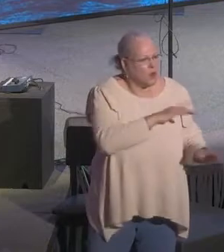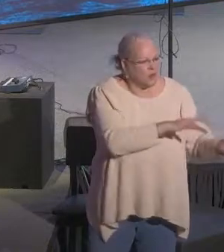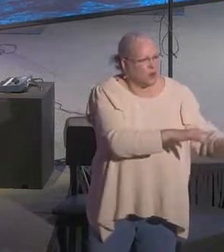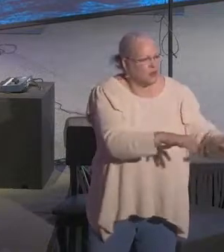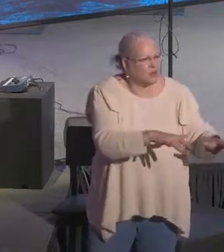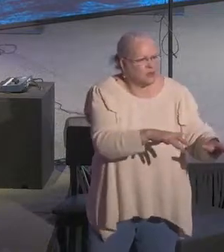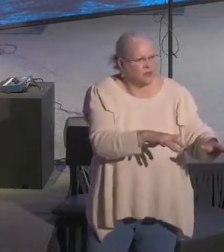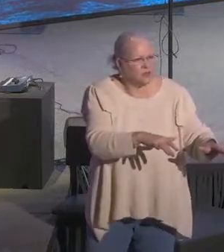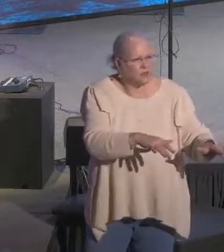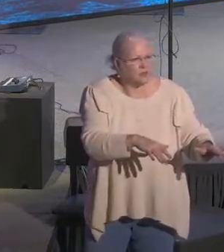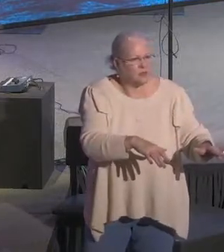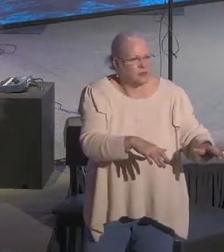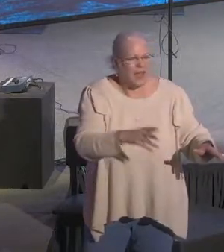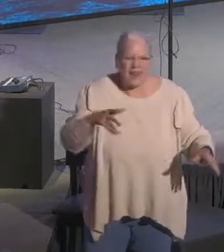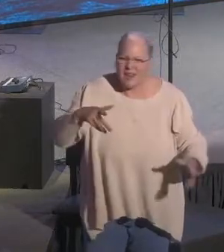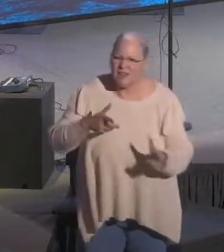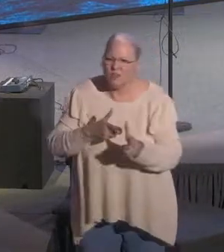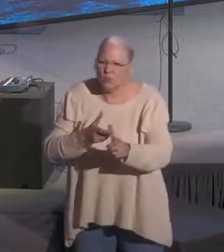There were tents.